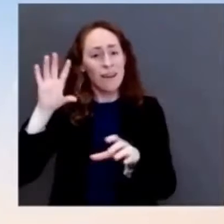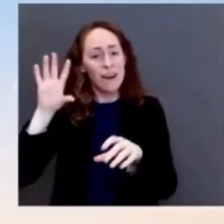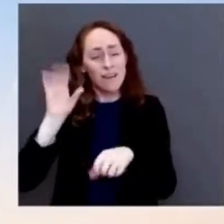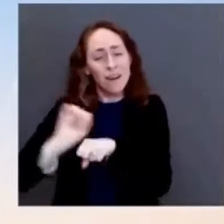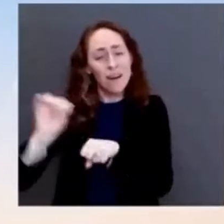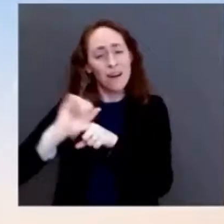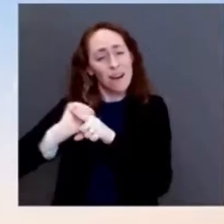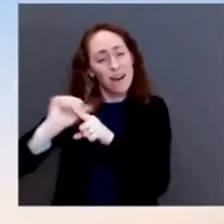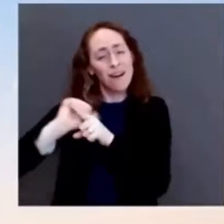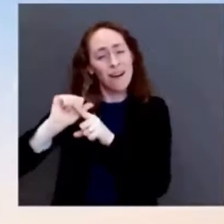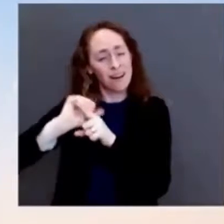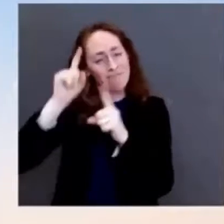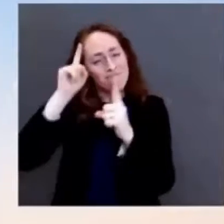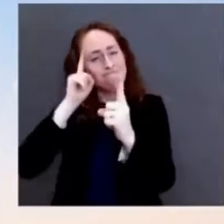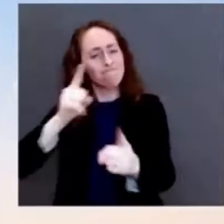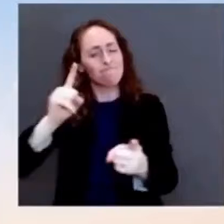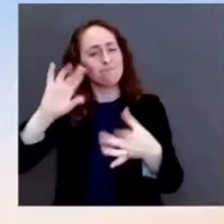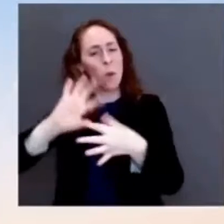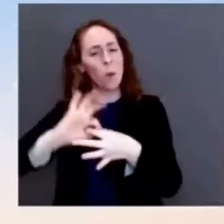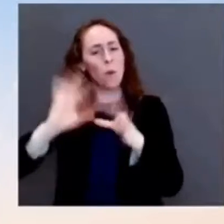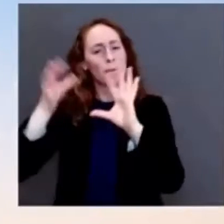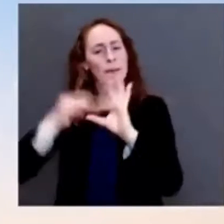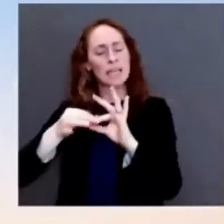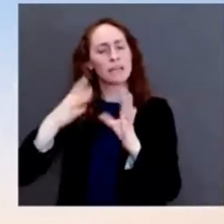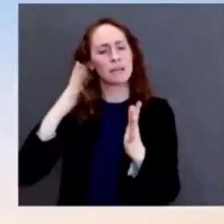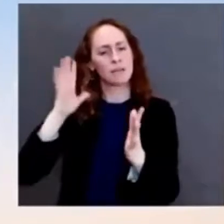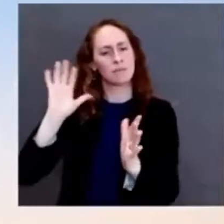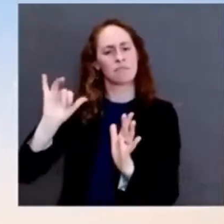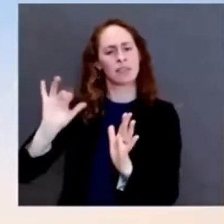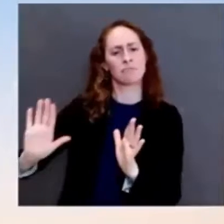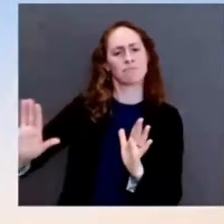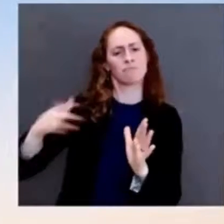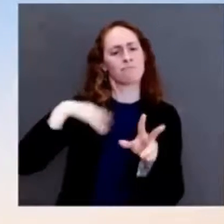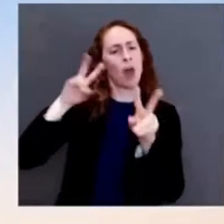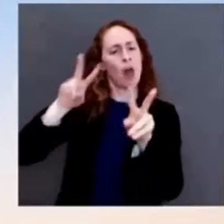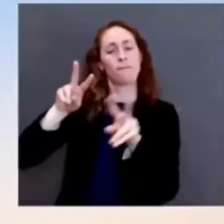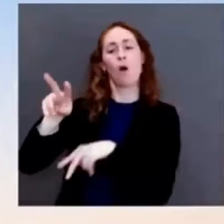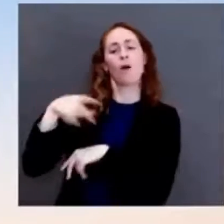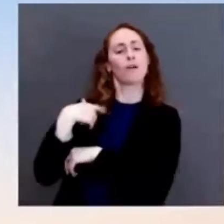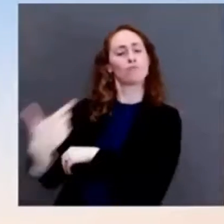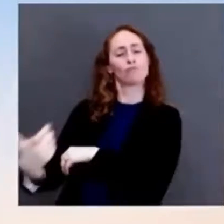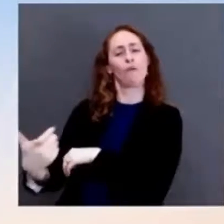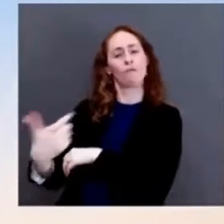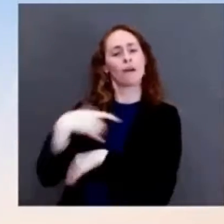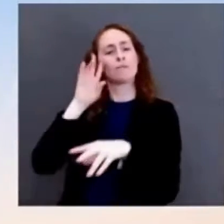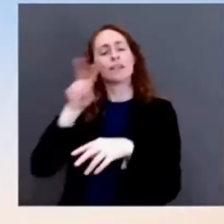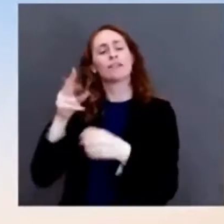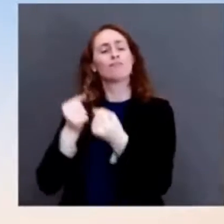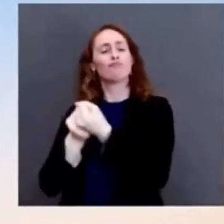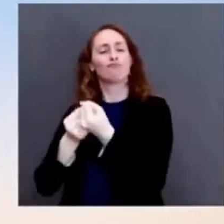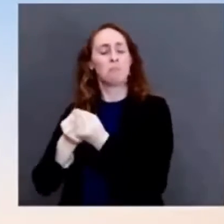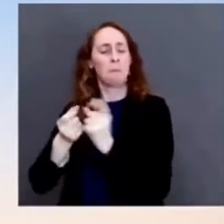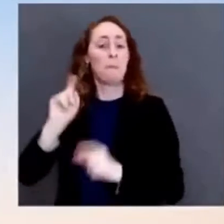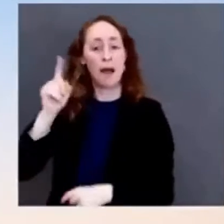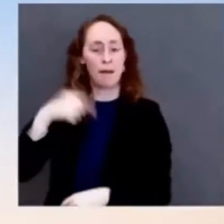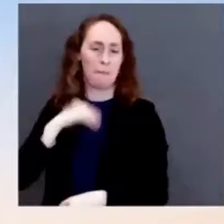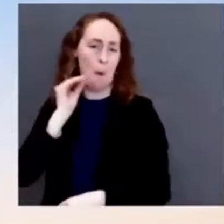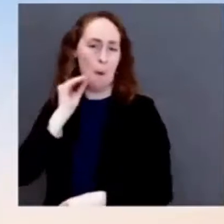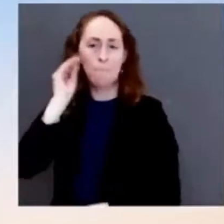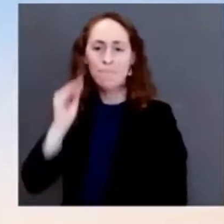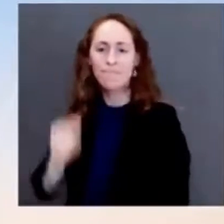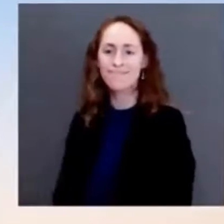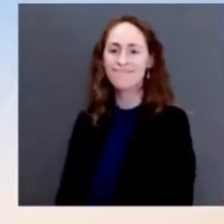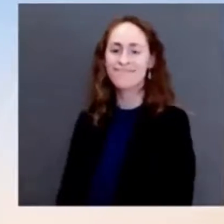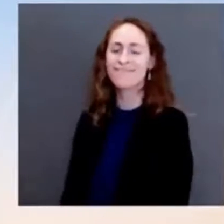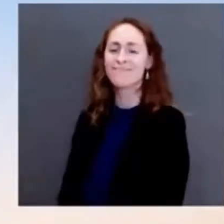Ms. Oh, go ahead. The Thank you, Jen. On the violent crime spike that we've been seeing, there have been smash-and-grab robberies, there was